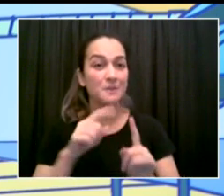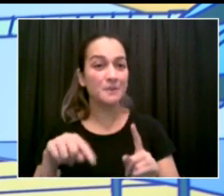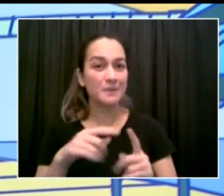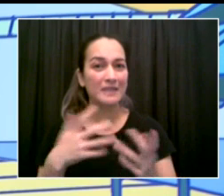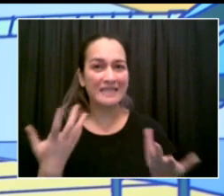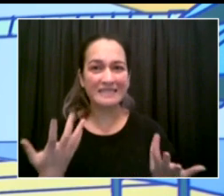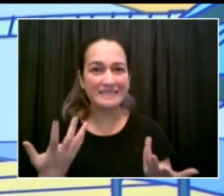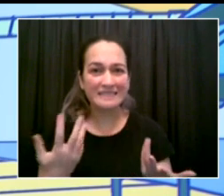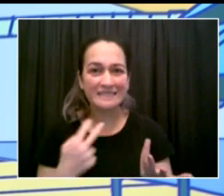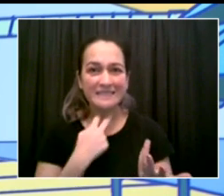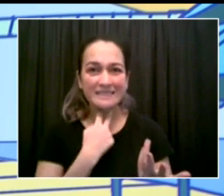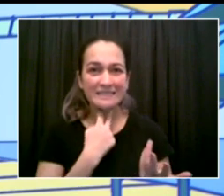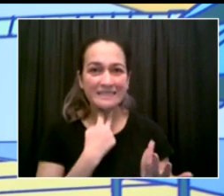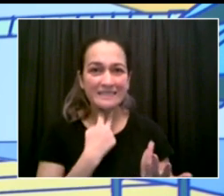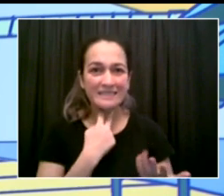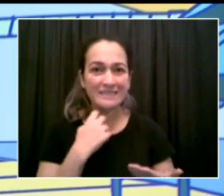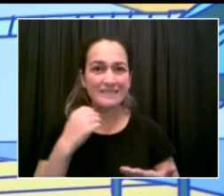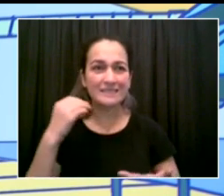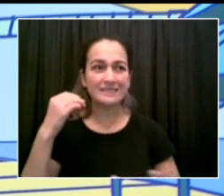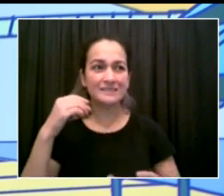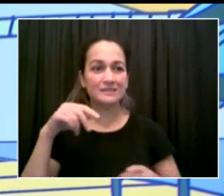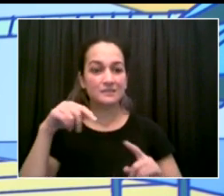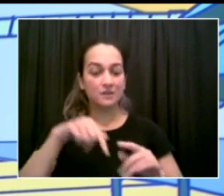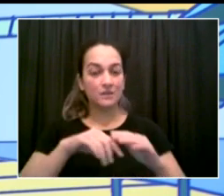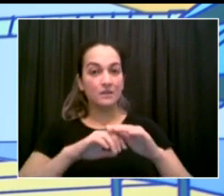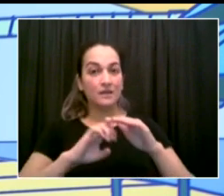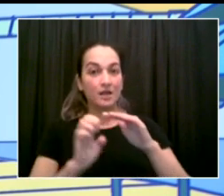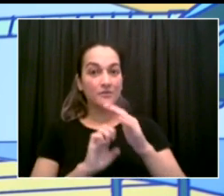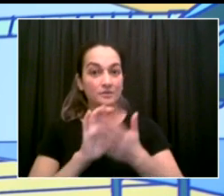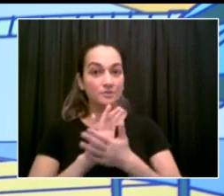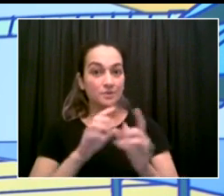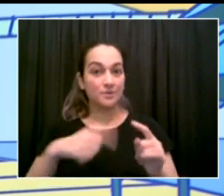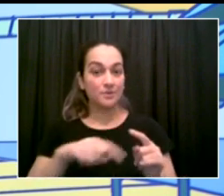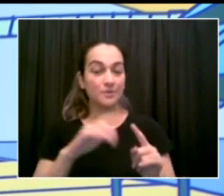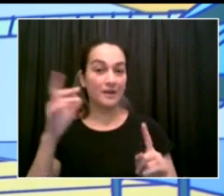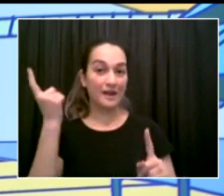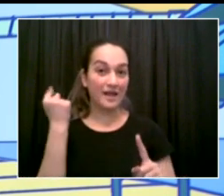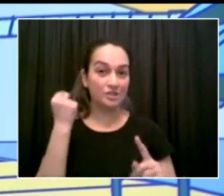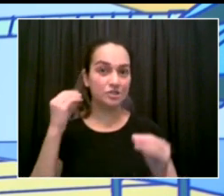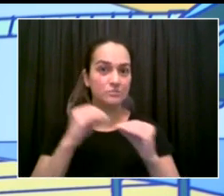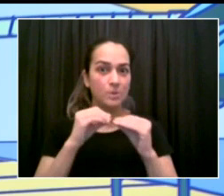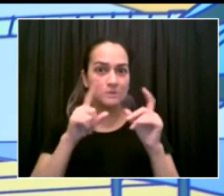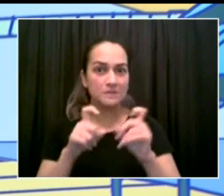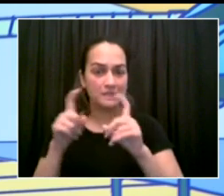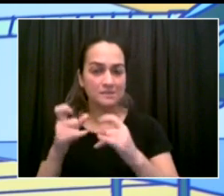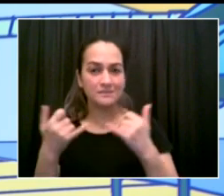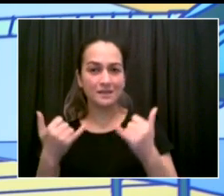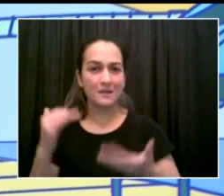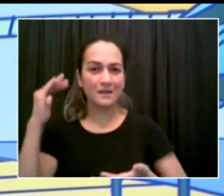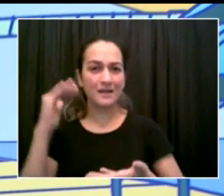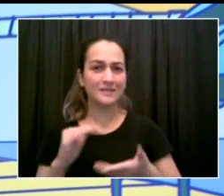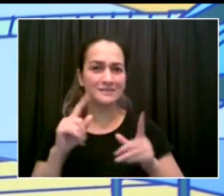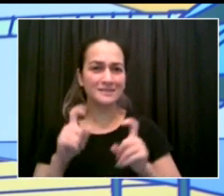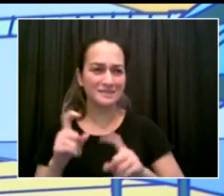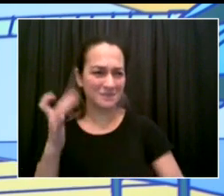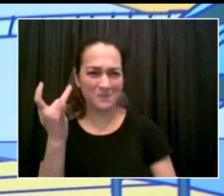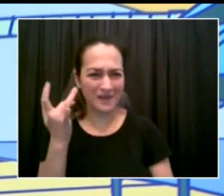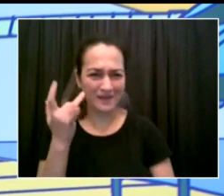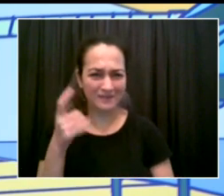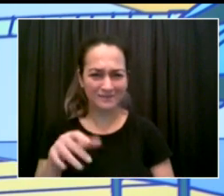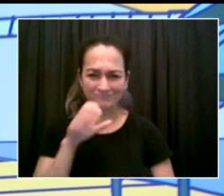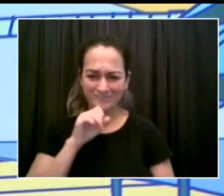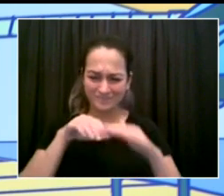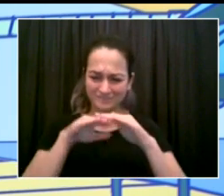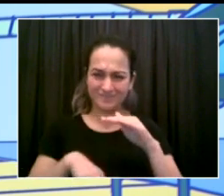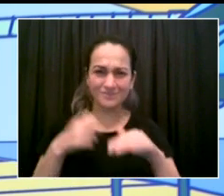we have an entirely different reality. So, again, I want people to remember that what happens in the schools